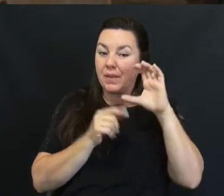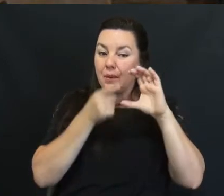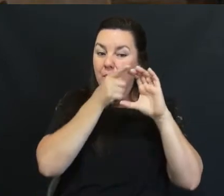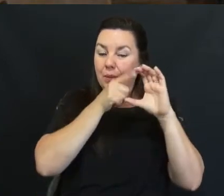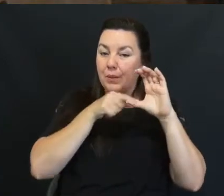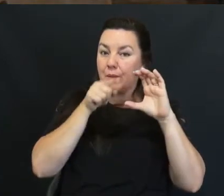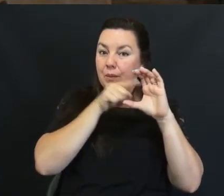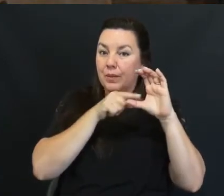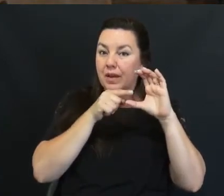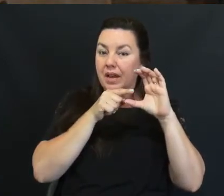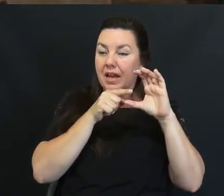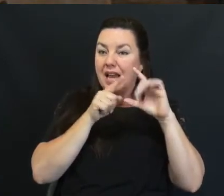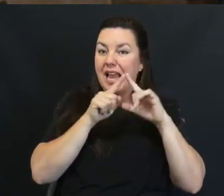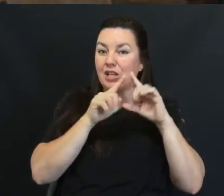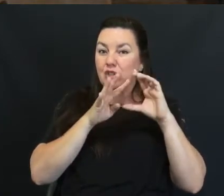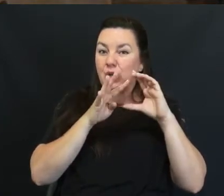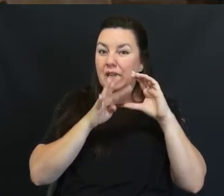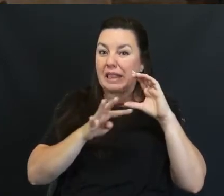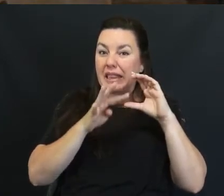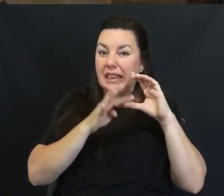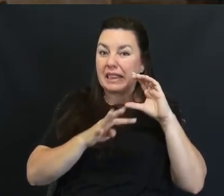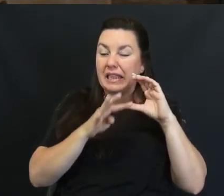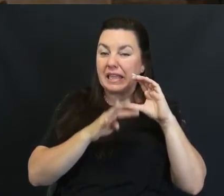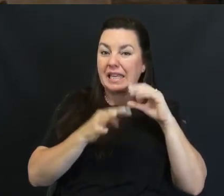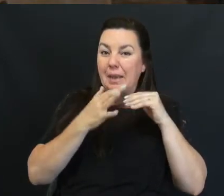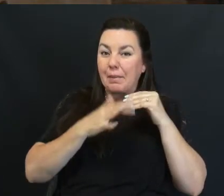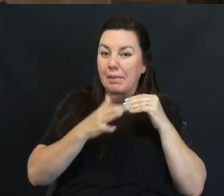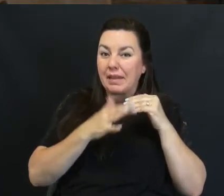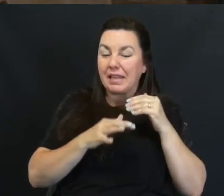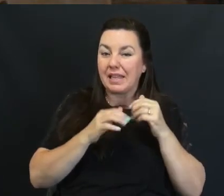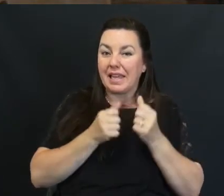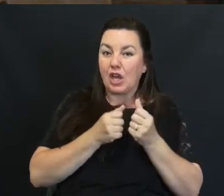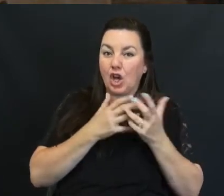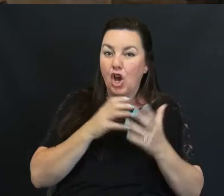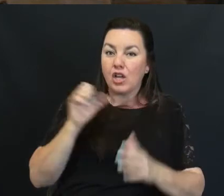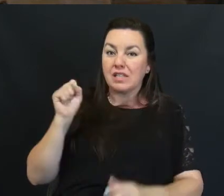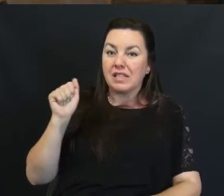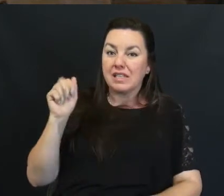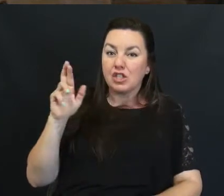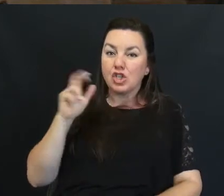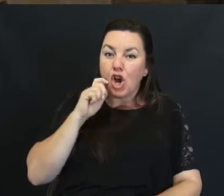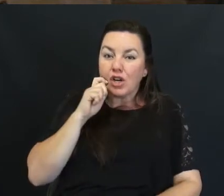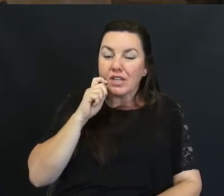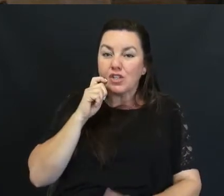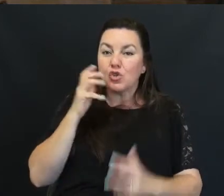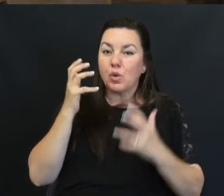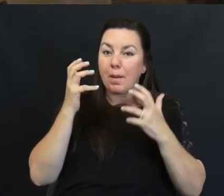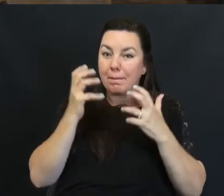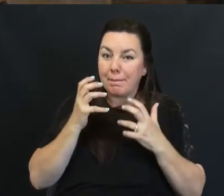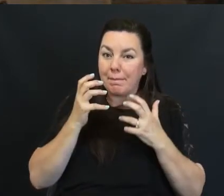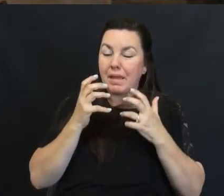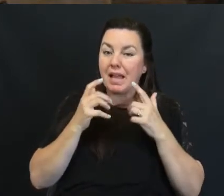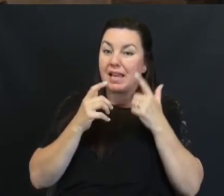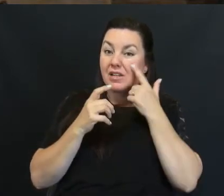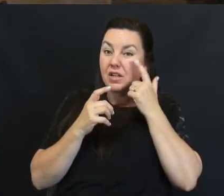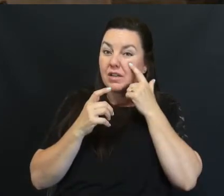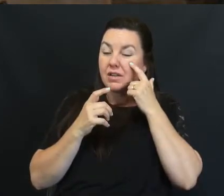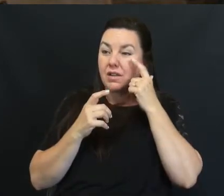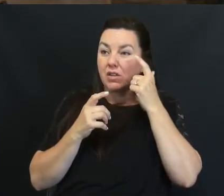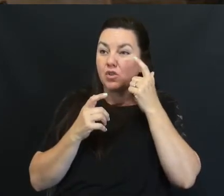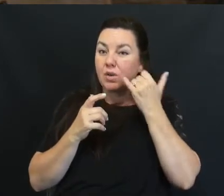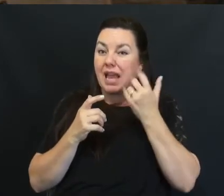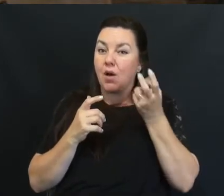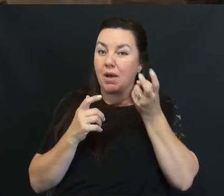eye Had started leaking Or bleeding Causing scar tissue And blindness I'm now considered Legally blind In my left eye